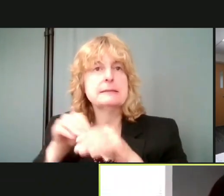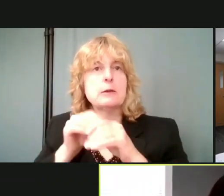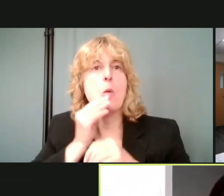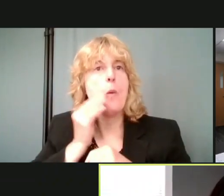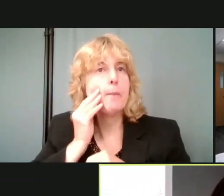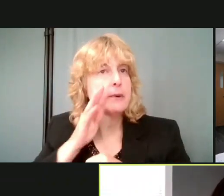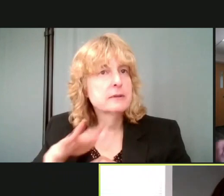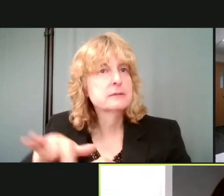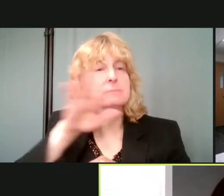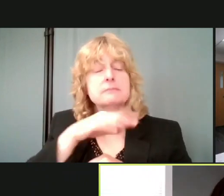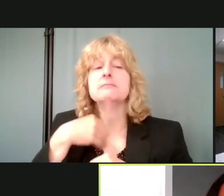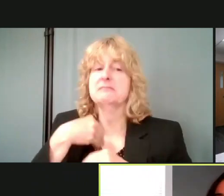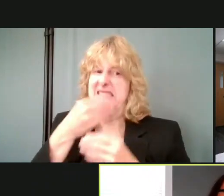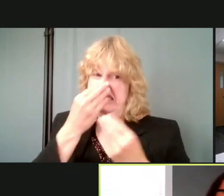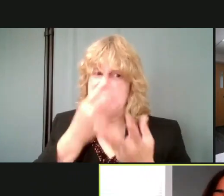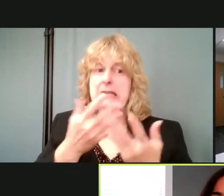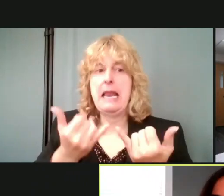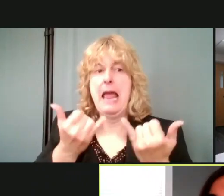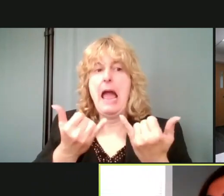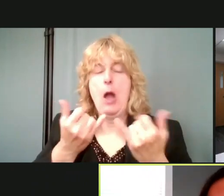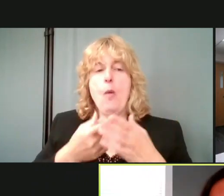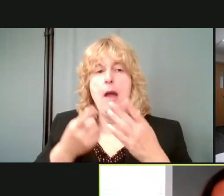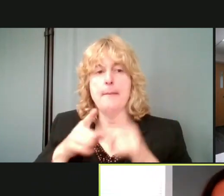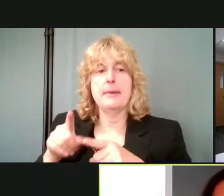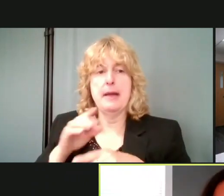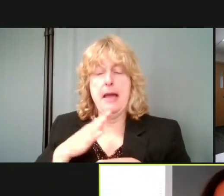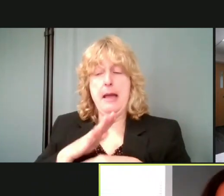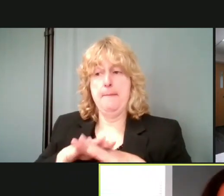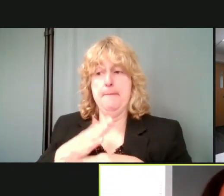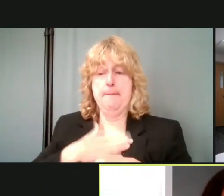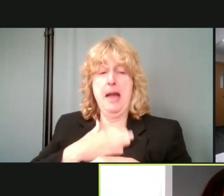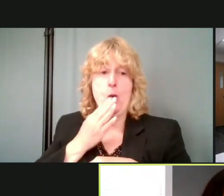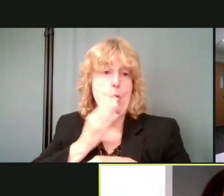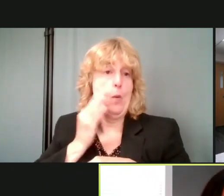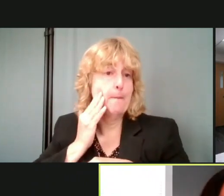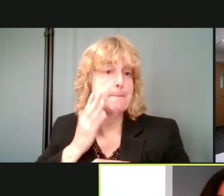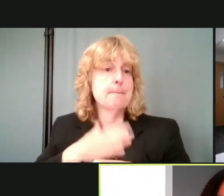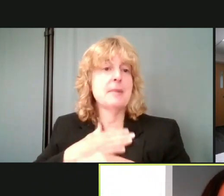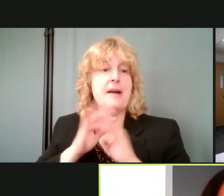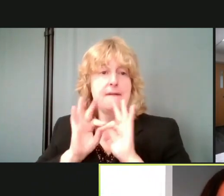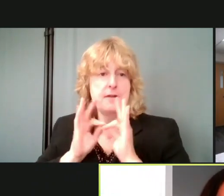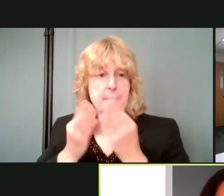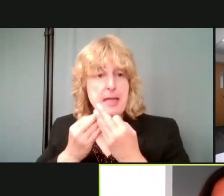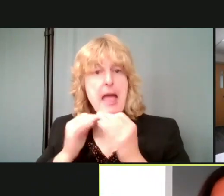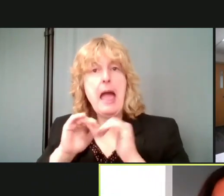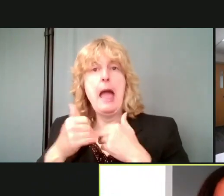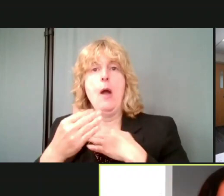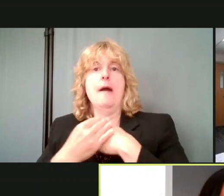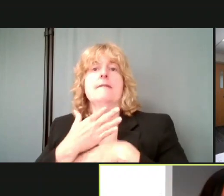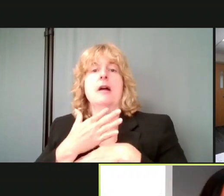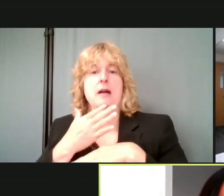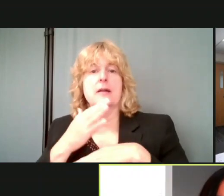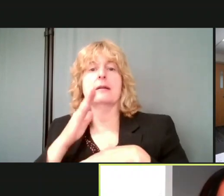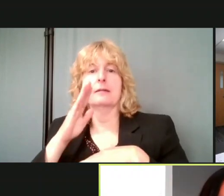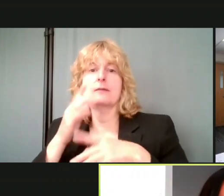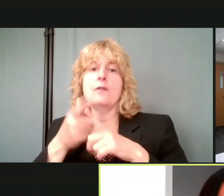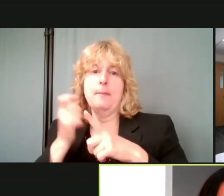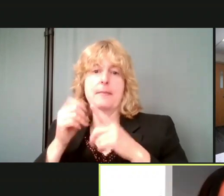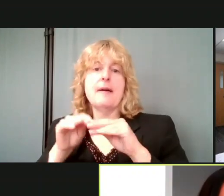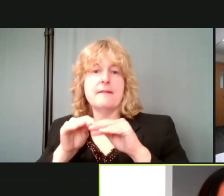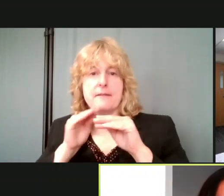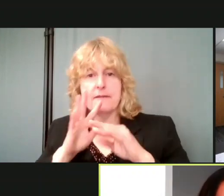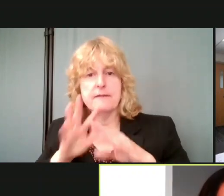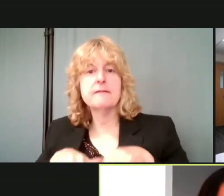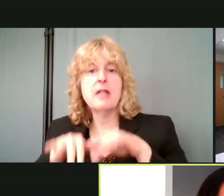at home with me and my family, um, and how we've been affected, um, from the flooding. So if we've been affected, I'm pretty sure, you know, other